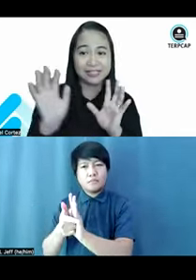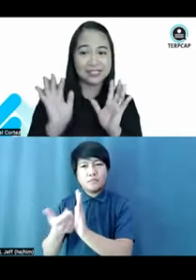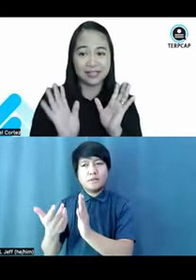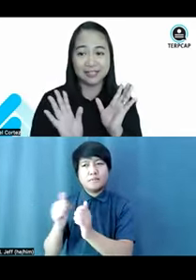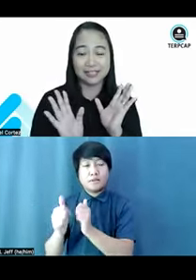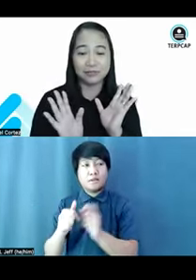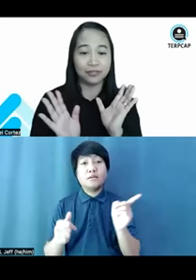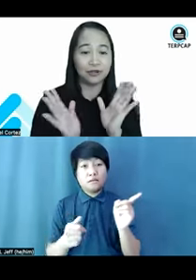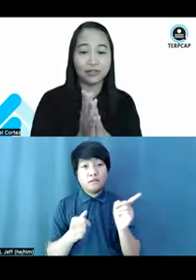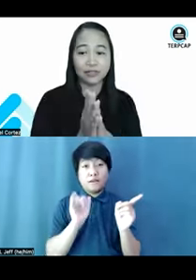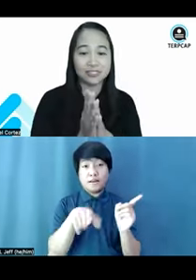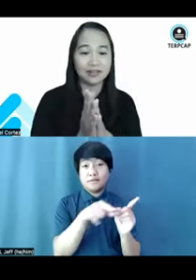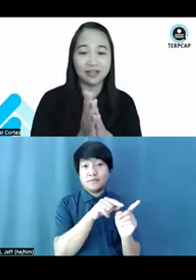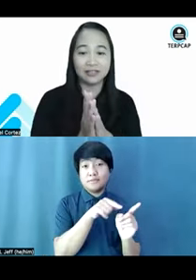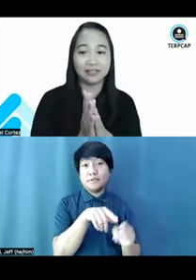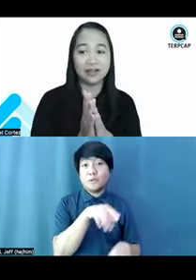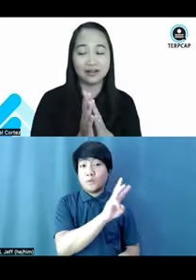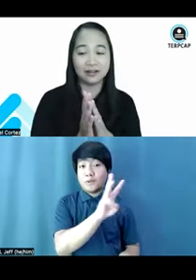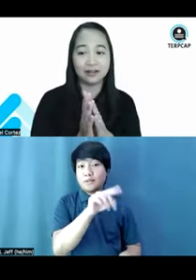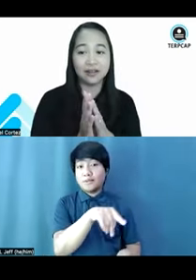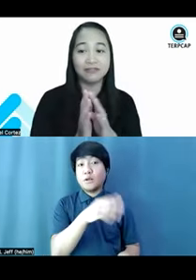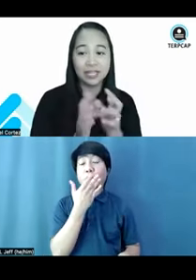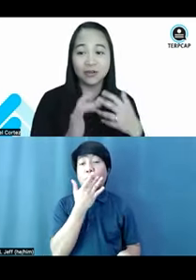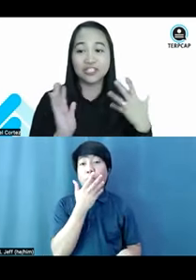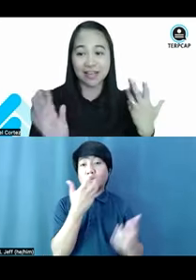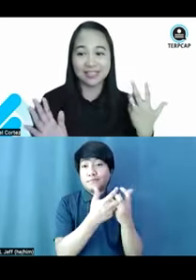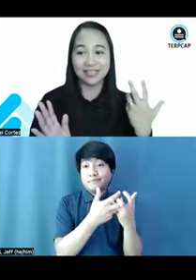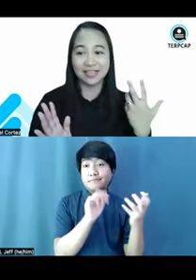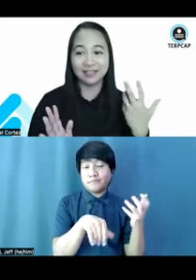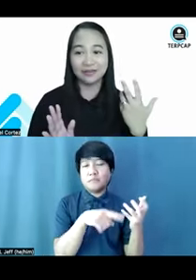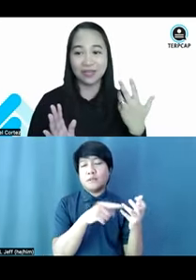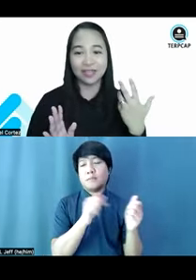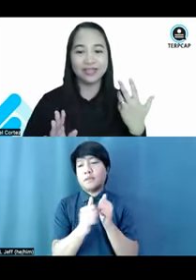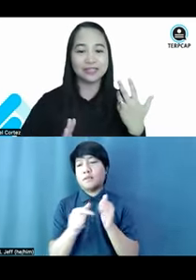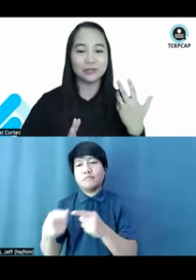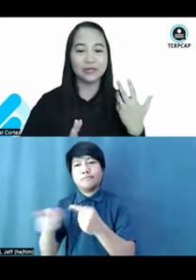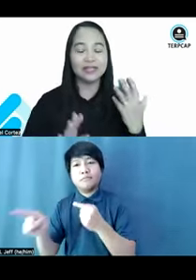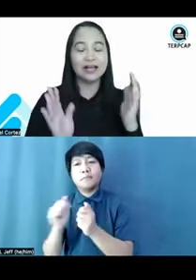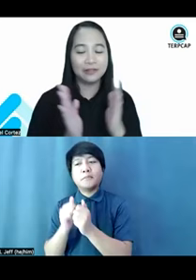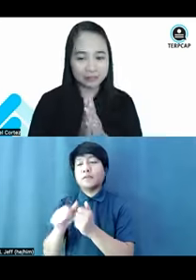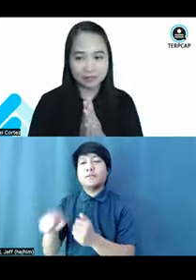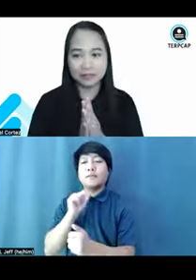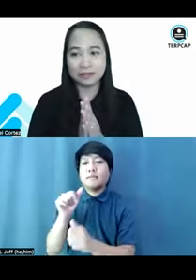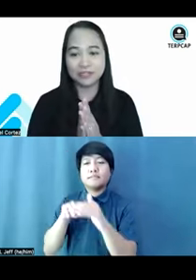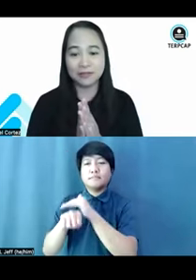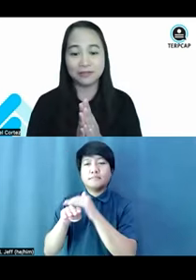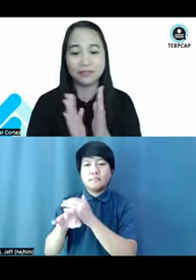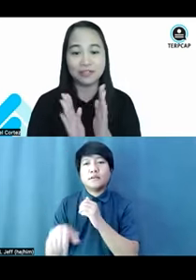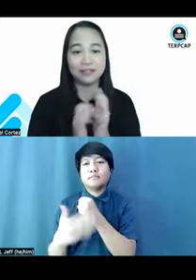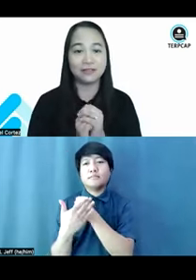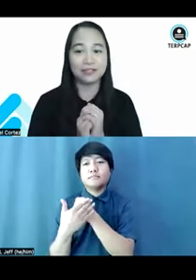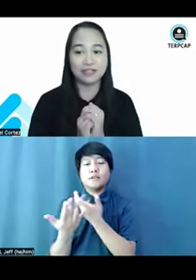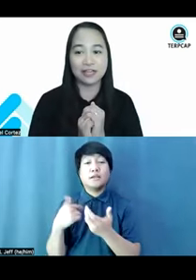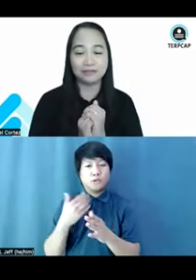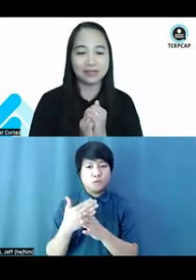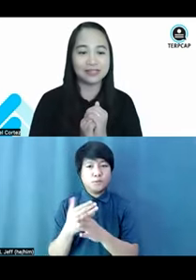mark, it's not accessible, the colors are not, are really contrasting. Okay, so I'll also be very much happy to